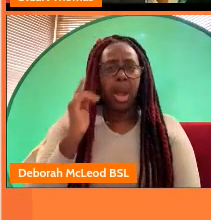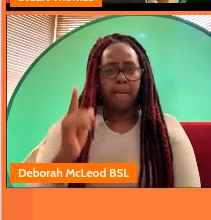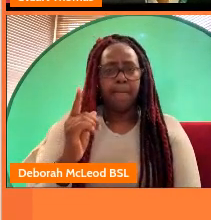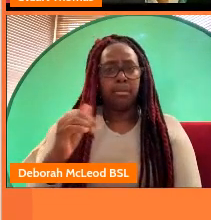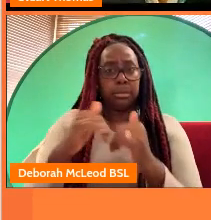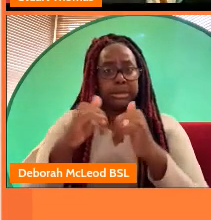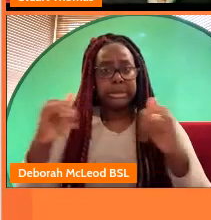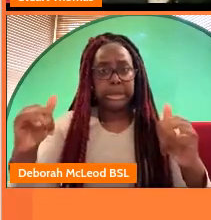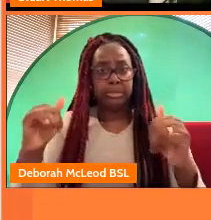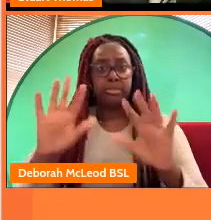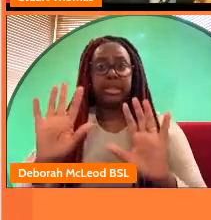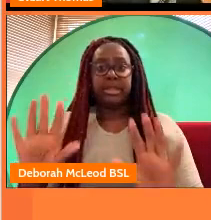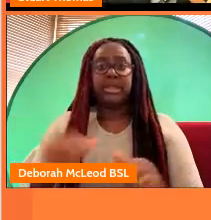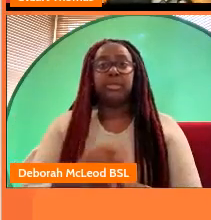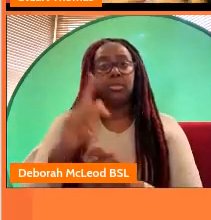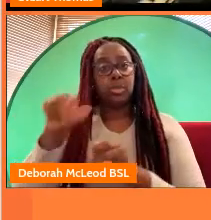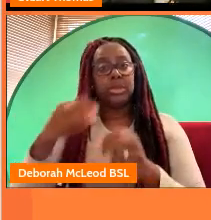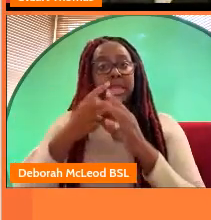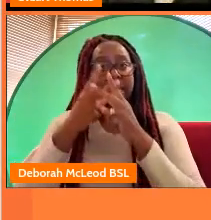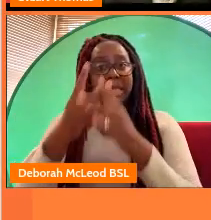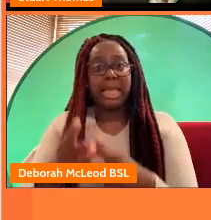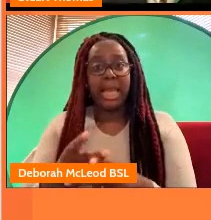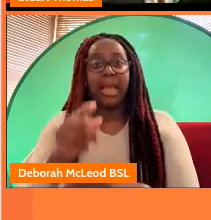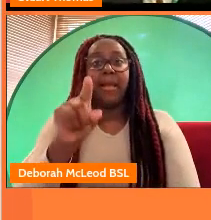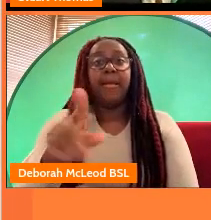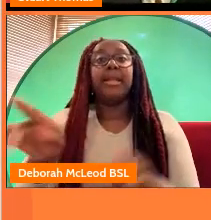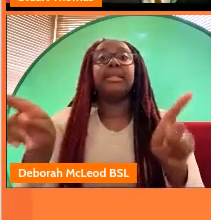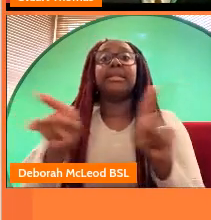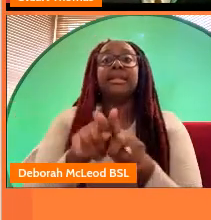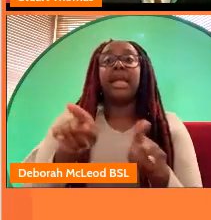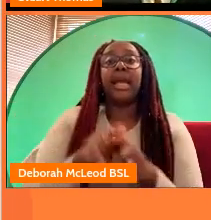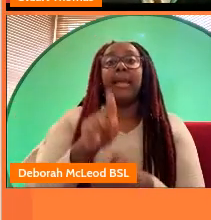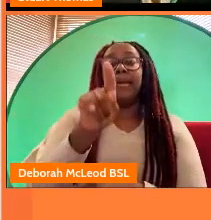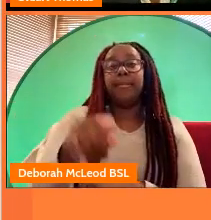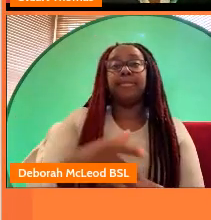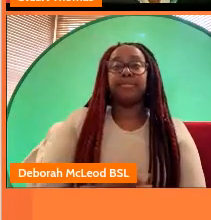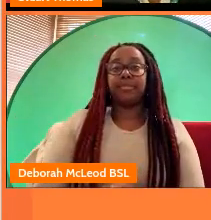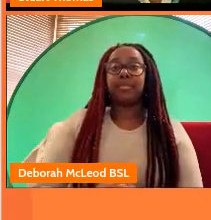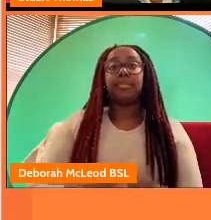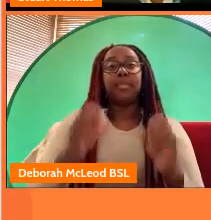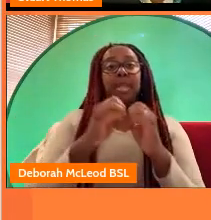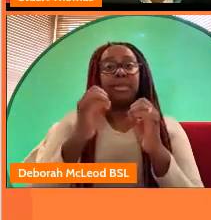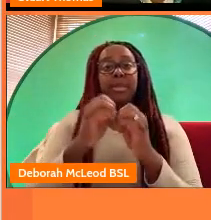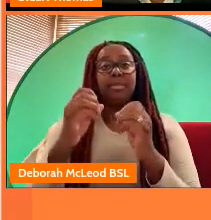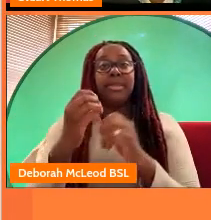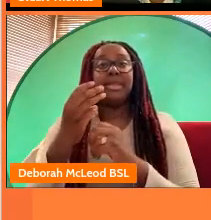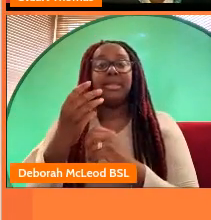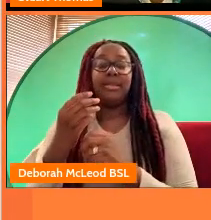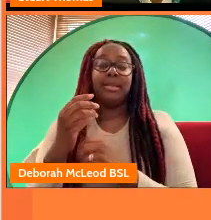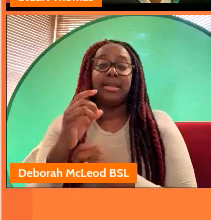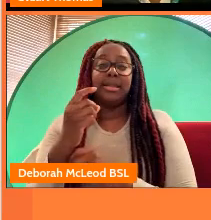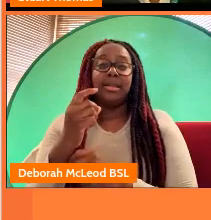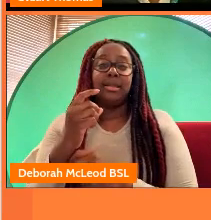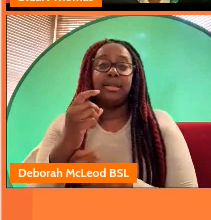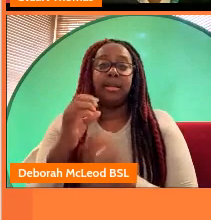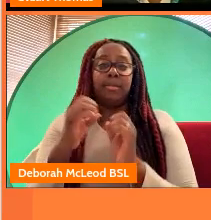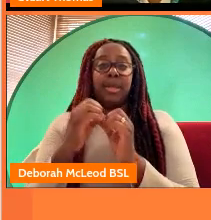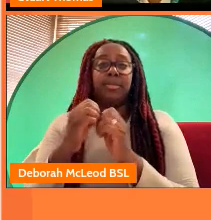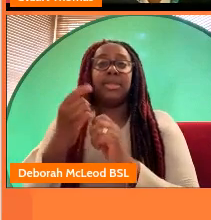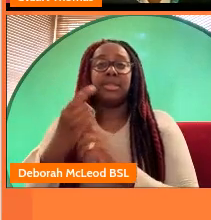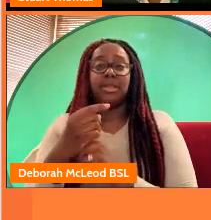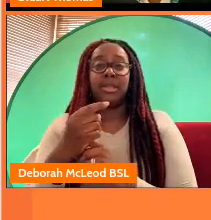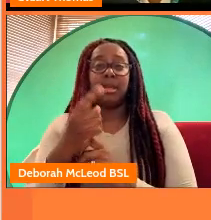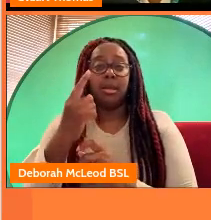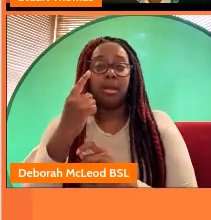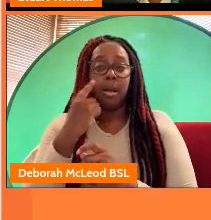next i want to talk about phoenix rise that's on bbc3 and iplayer it's a children's drama set in a west midland school following a diverse